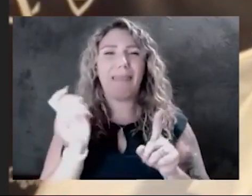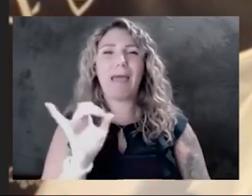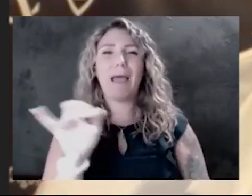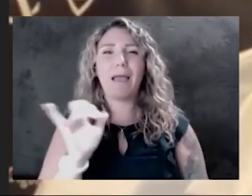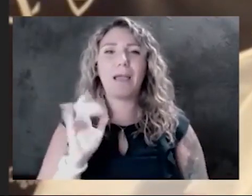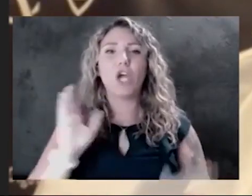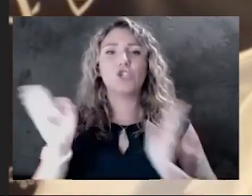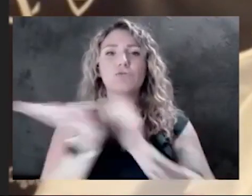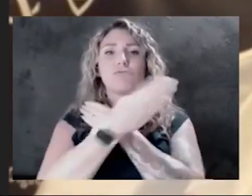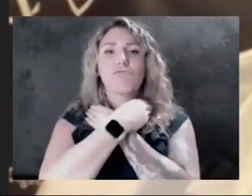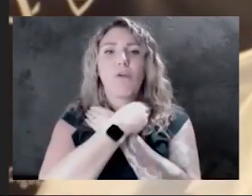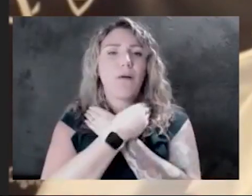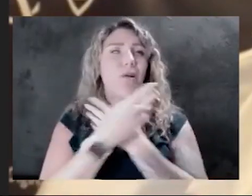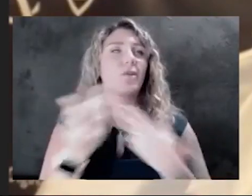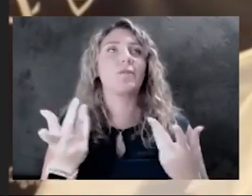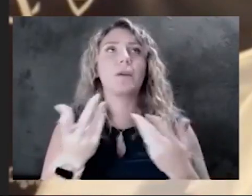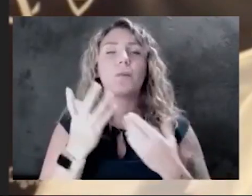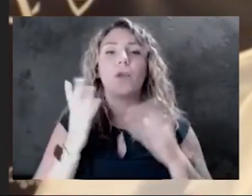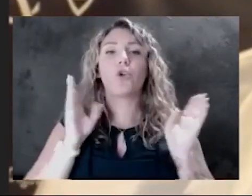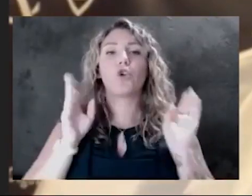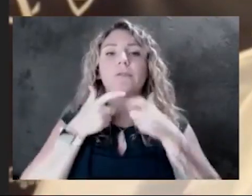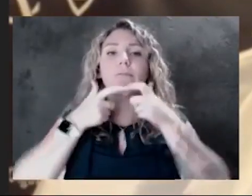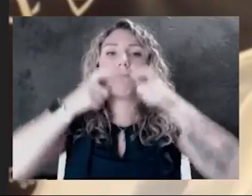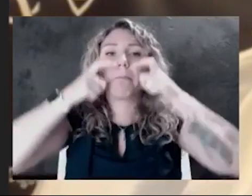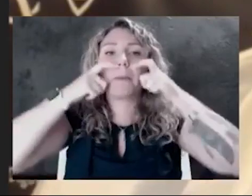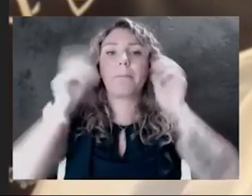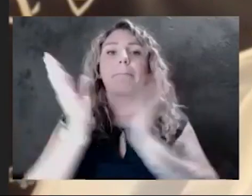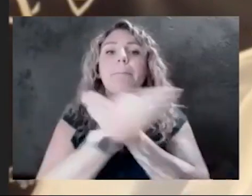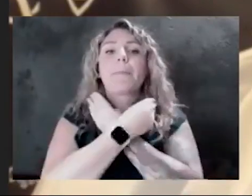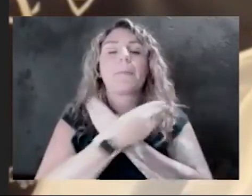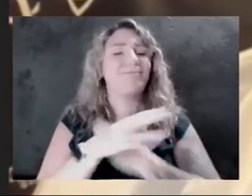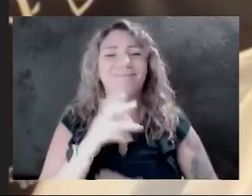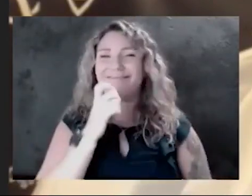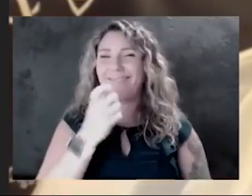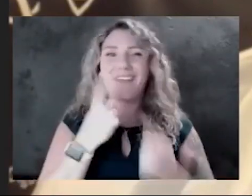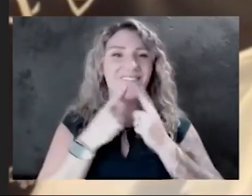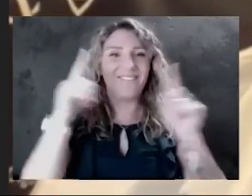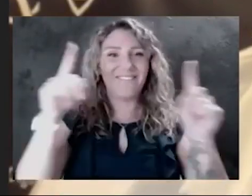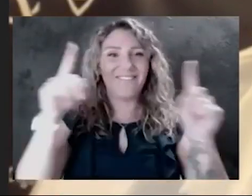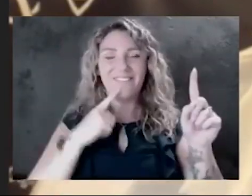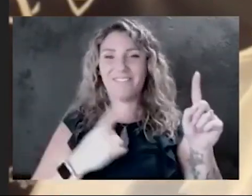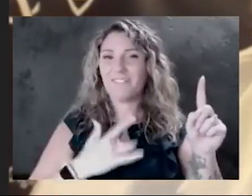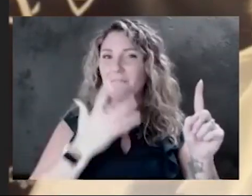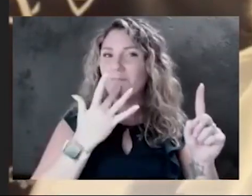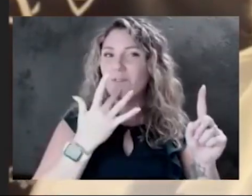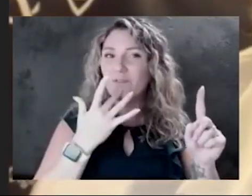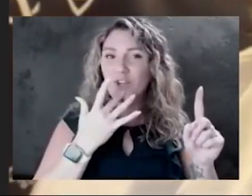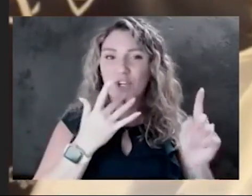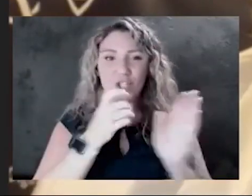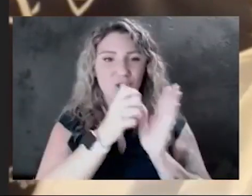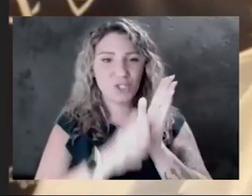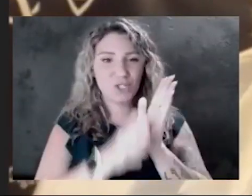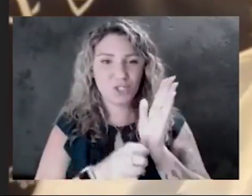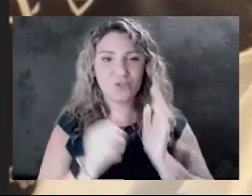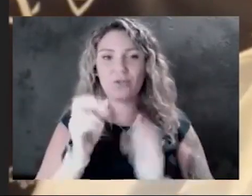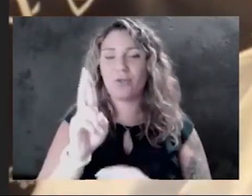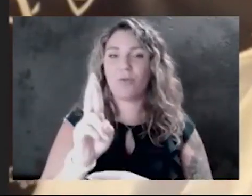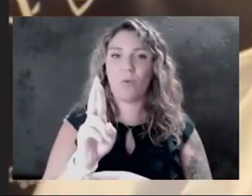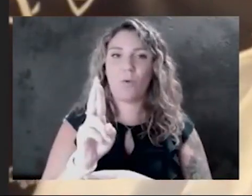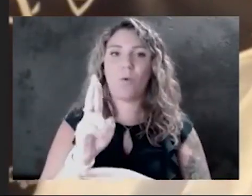haven't been shown to be very effective. And so I really prefer the surgical masks for the